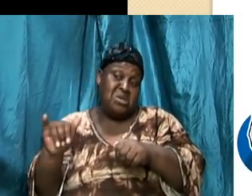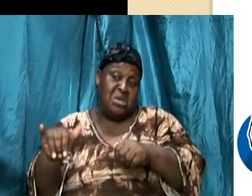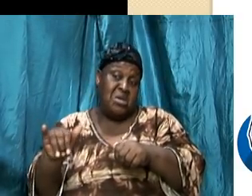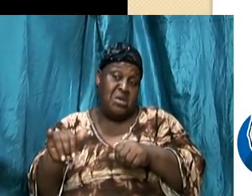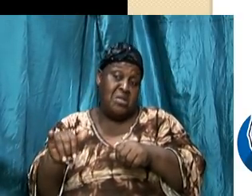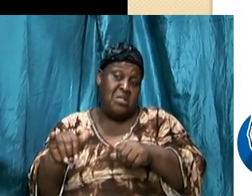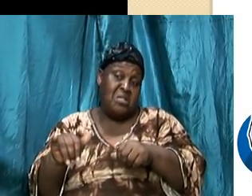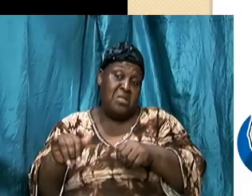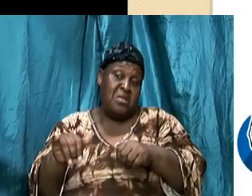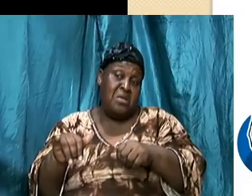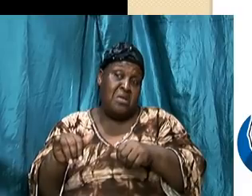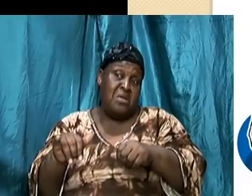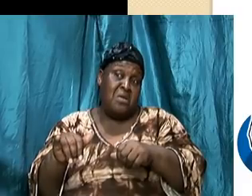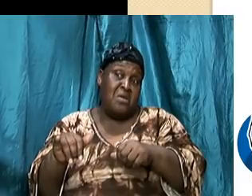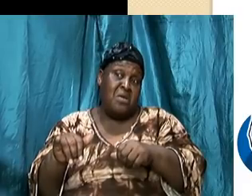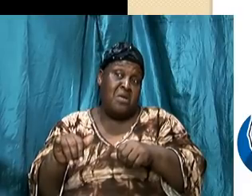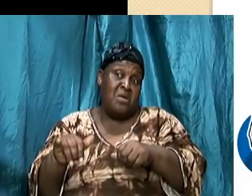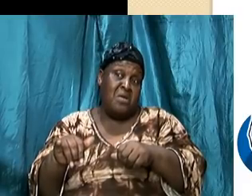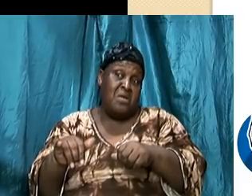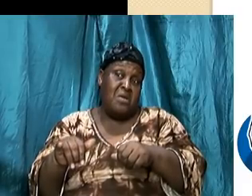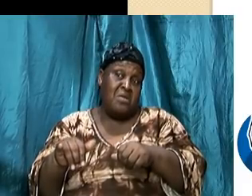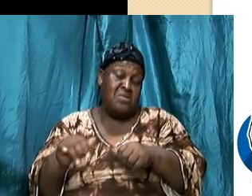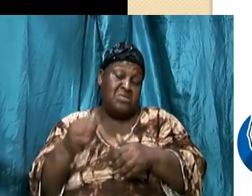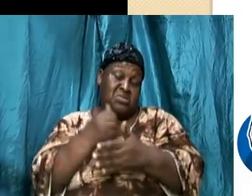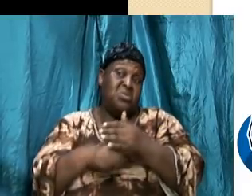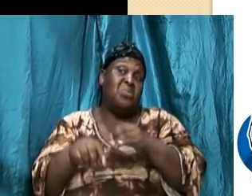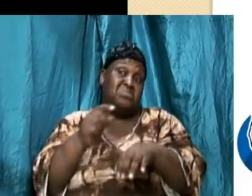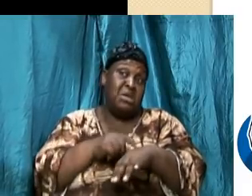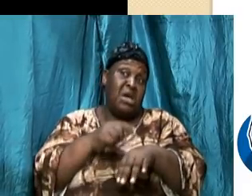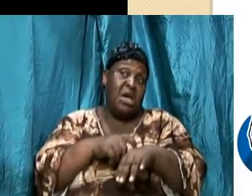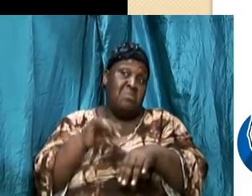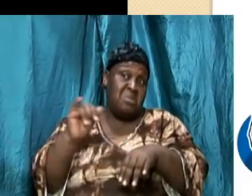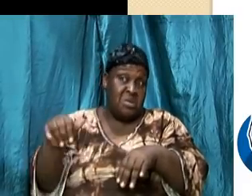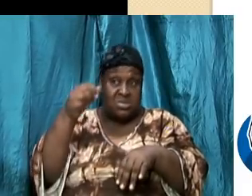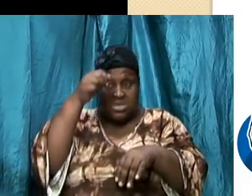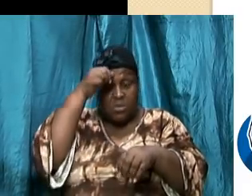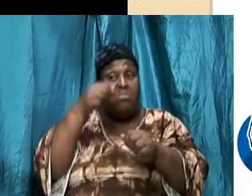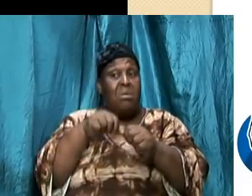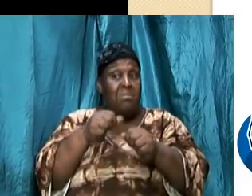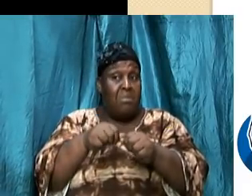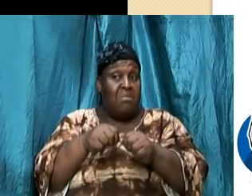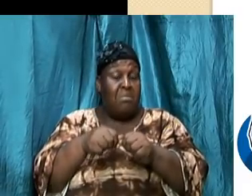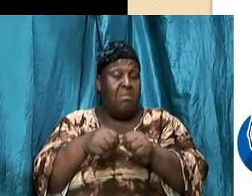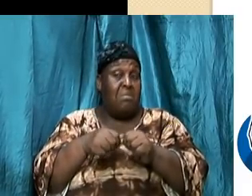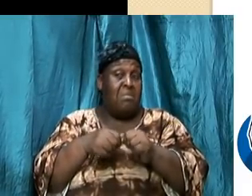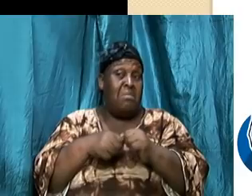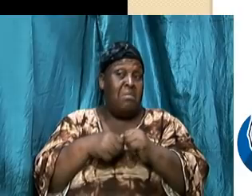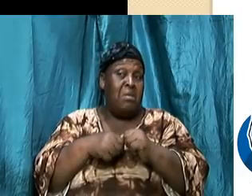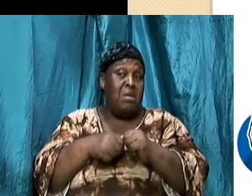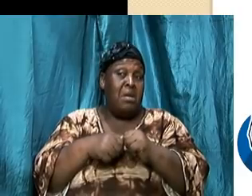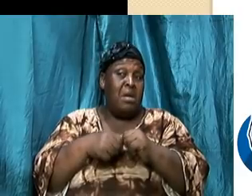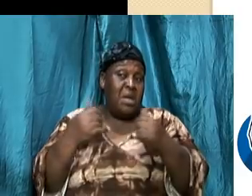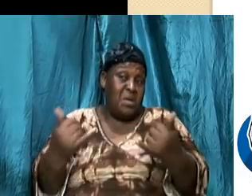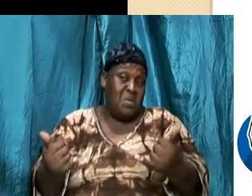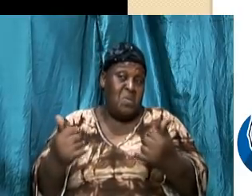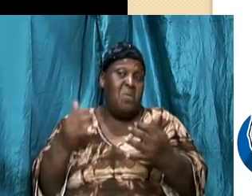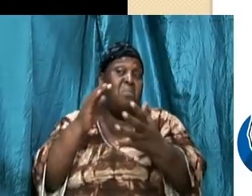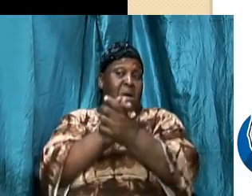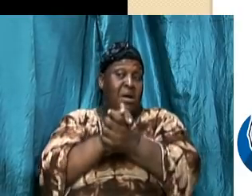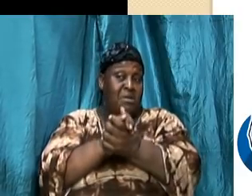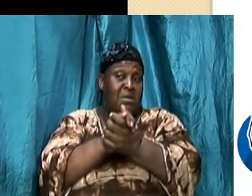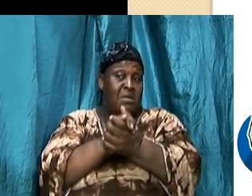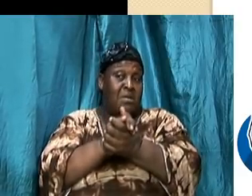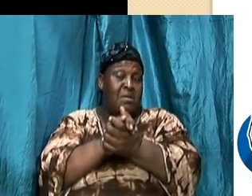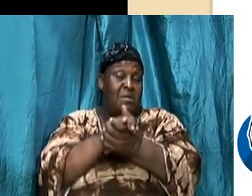flashbacks some people were raped before they got saved and after five ten years of them getting saved they now get married and if them husband